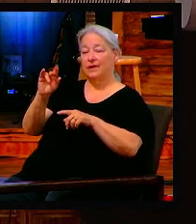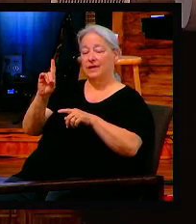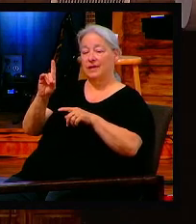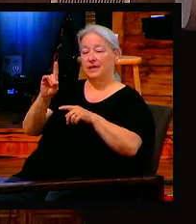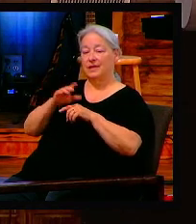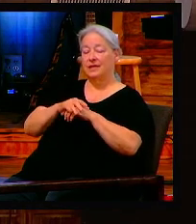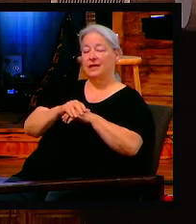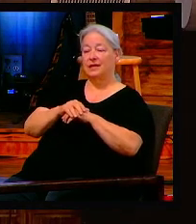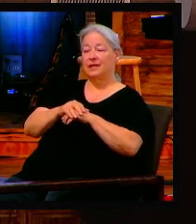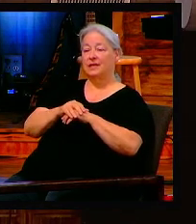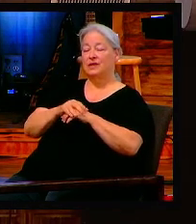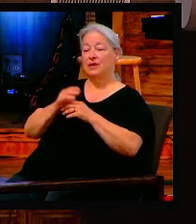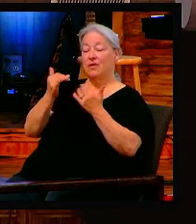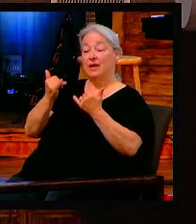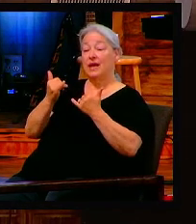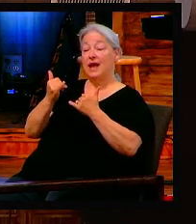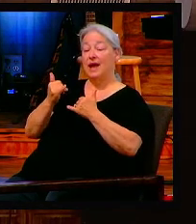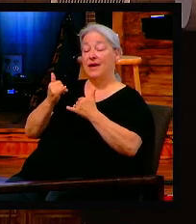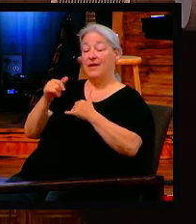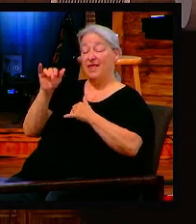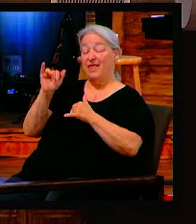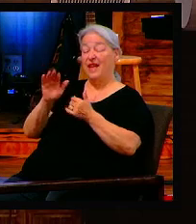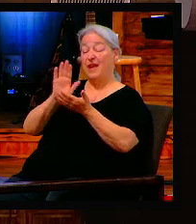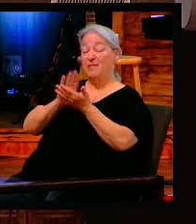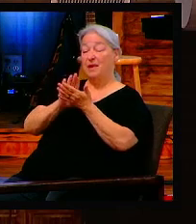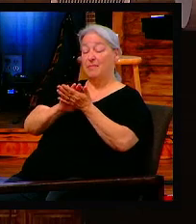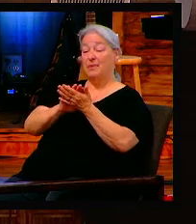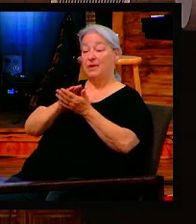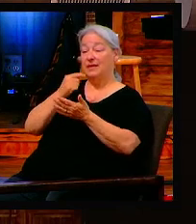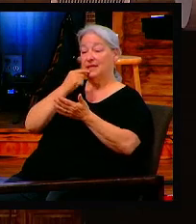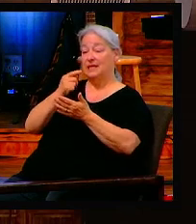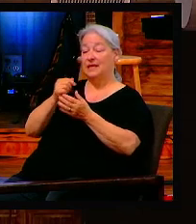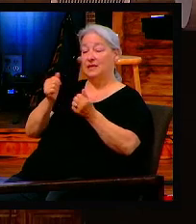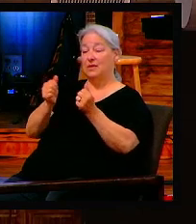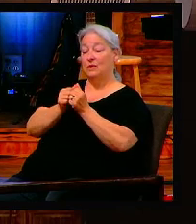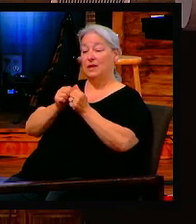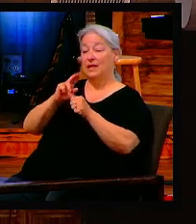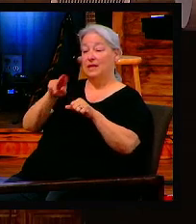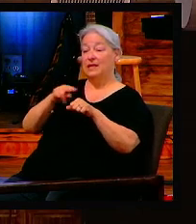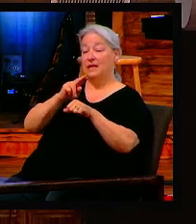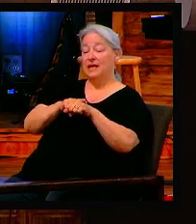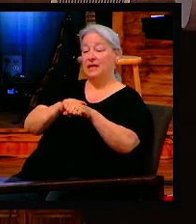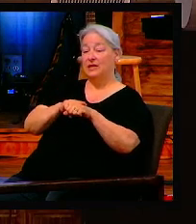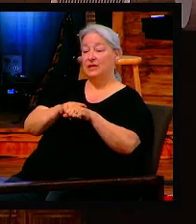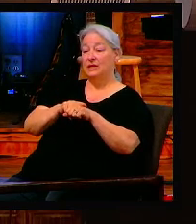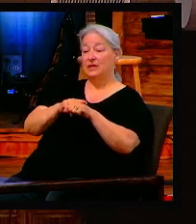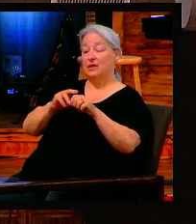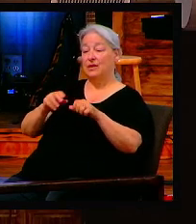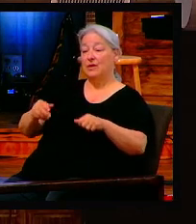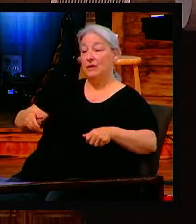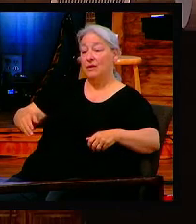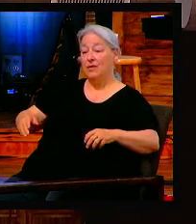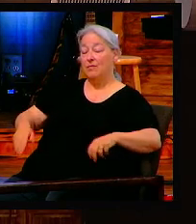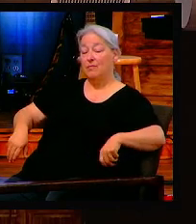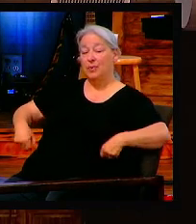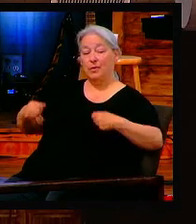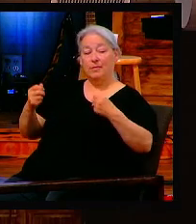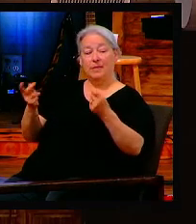18, in one little section, in one sentence, says, with the nation's permission, we will come in and enforce for them.